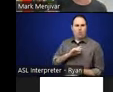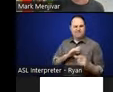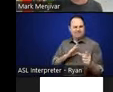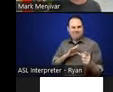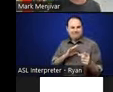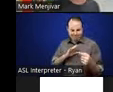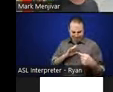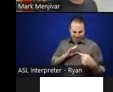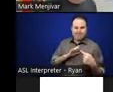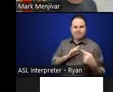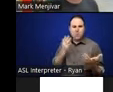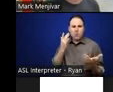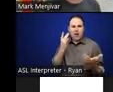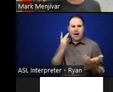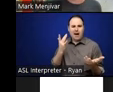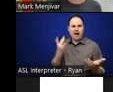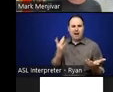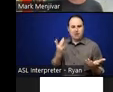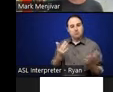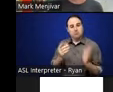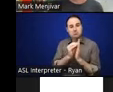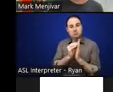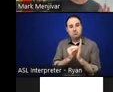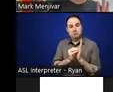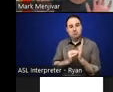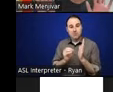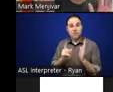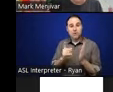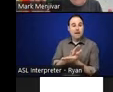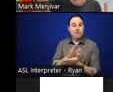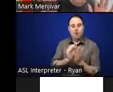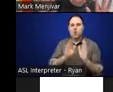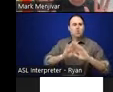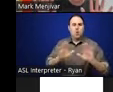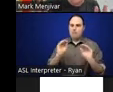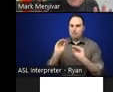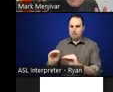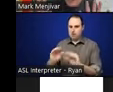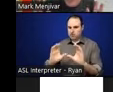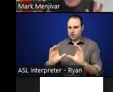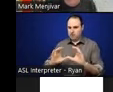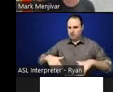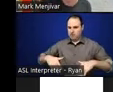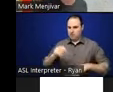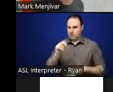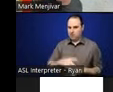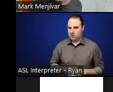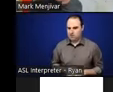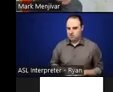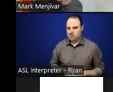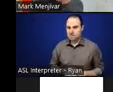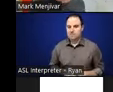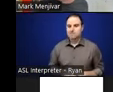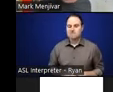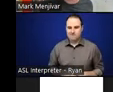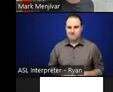down some notes, some thoughts onto the paper. Don't drop it in the chat box just yet, okay? But this